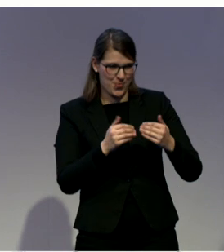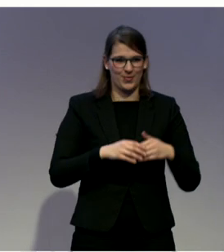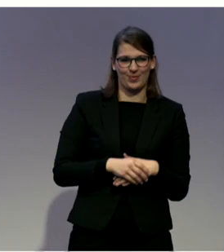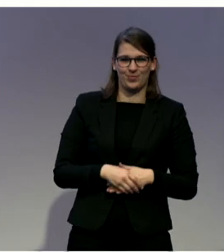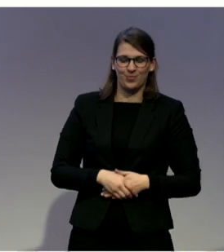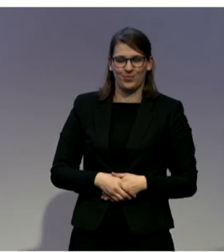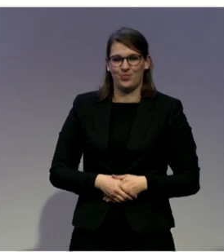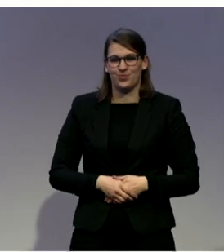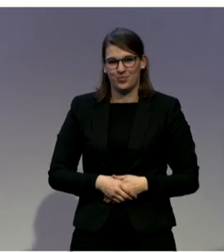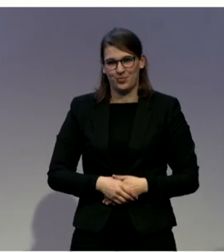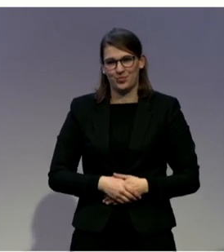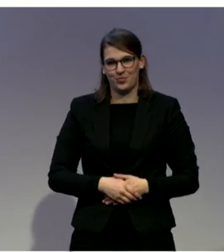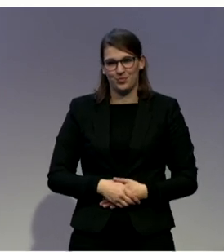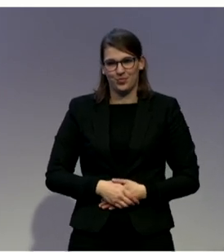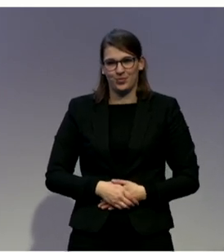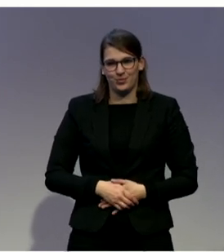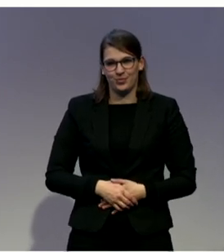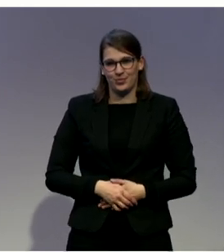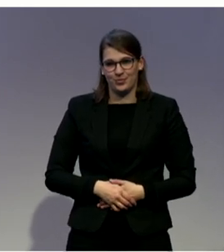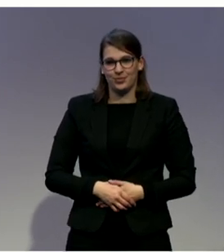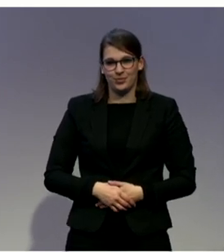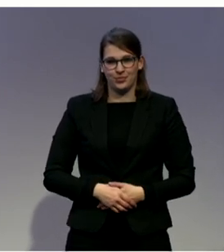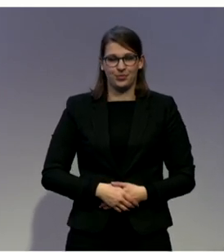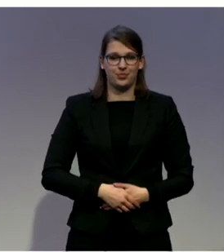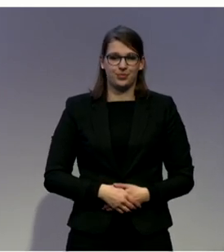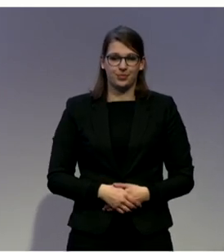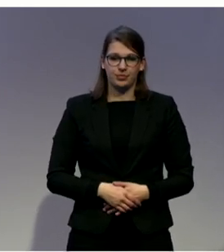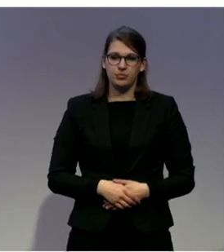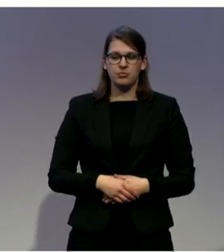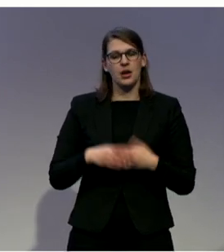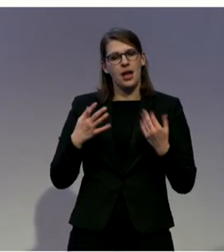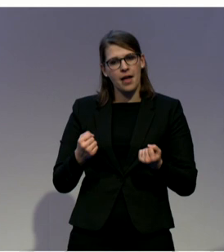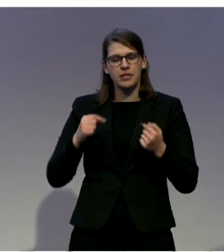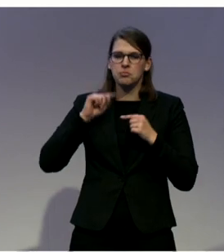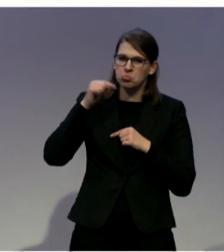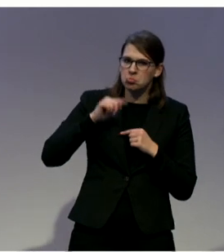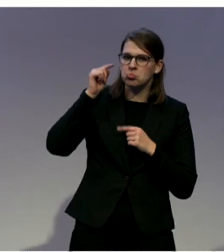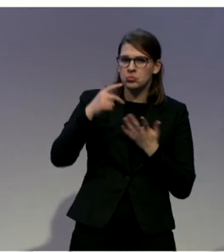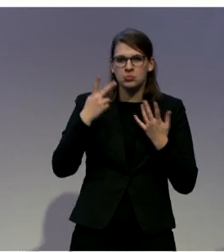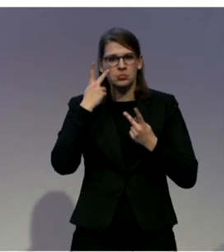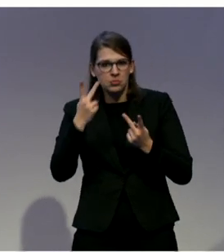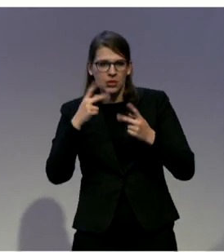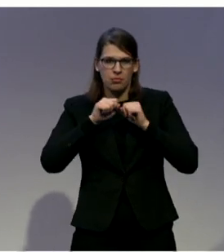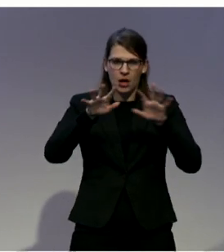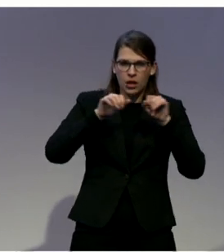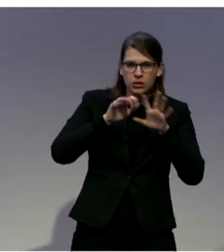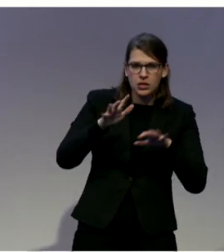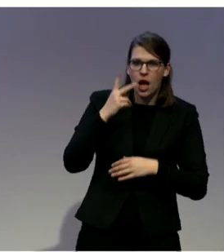And people sometimes when medias are interested in their results, they ask me